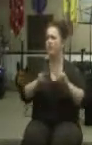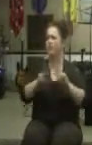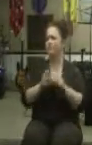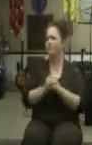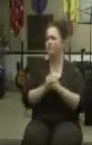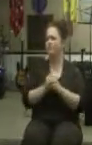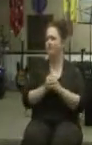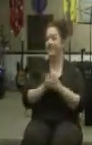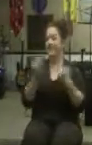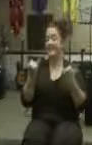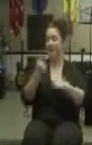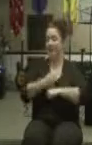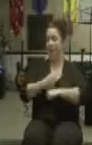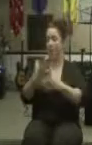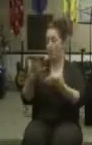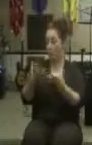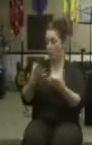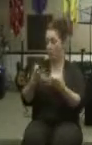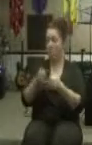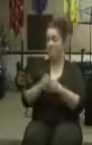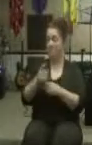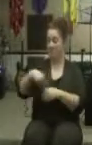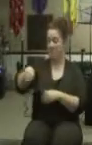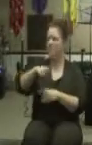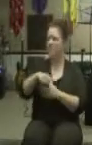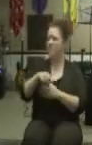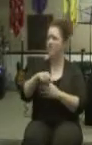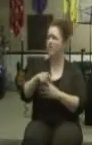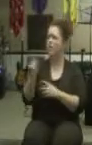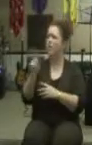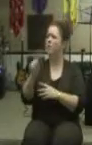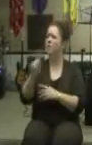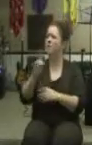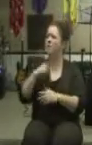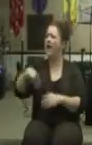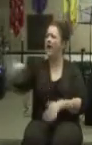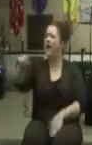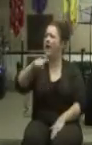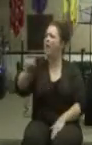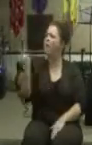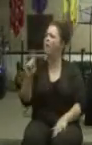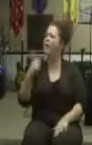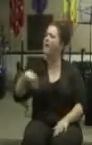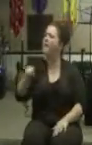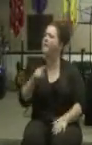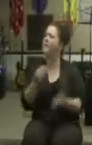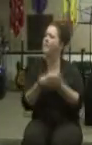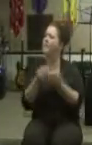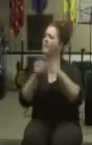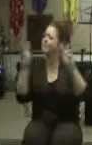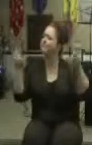value. So today, I want us to find out of where our money is.